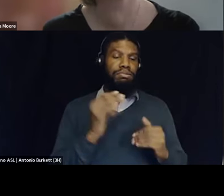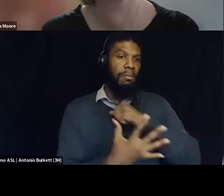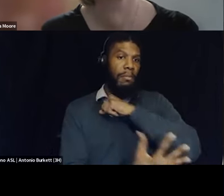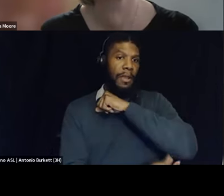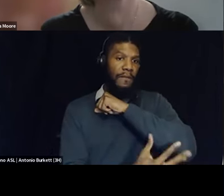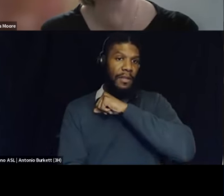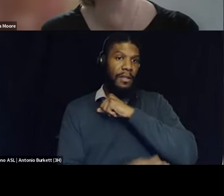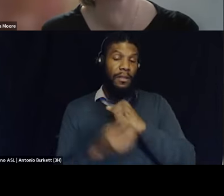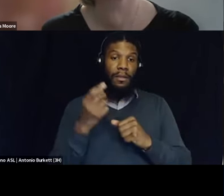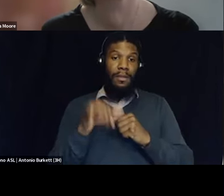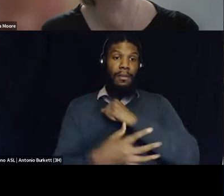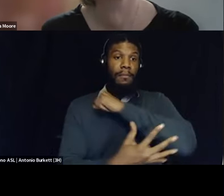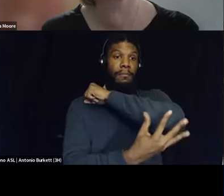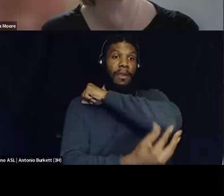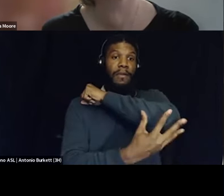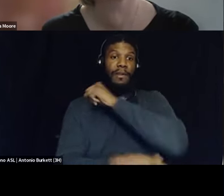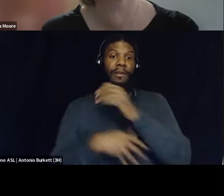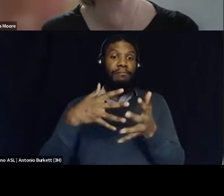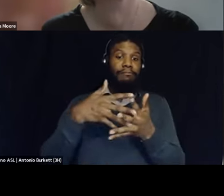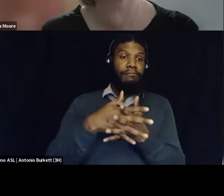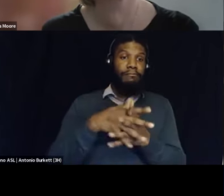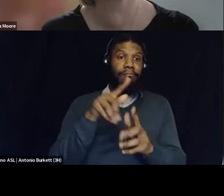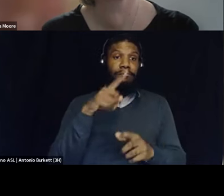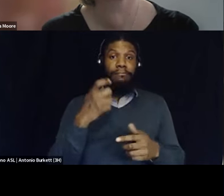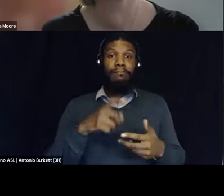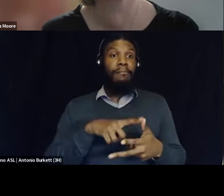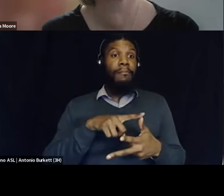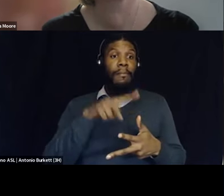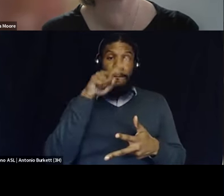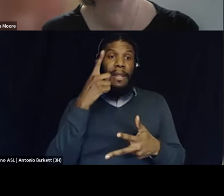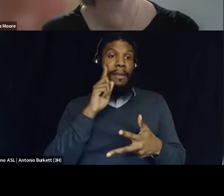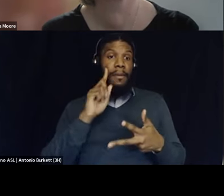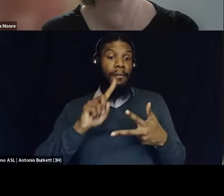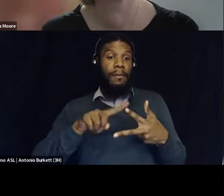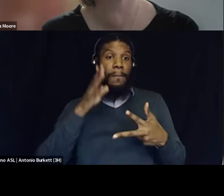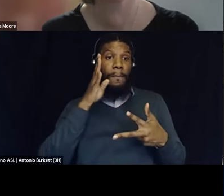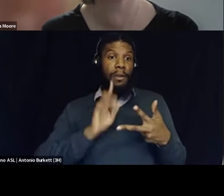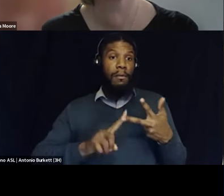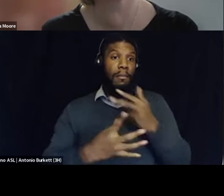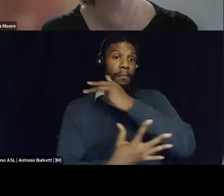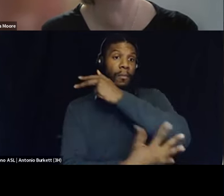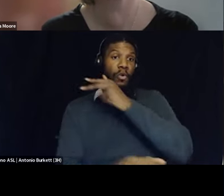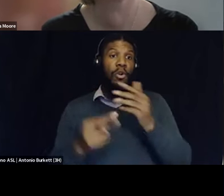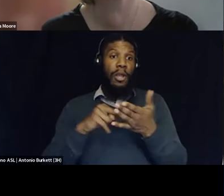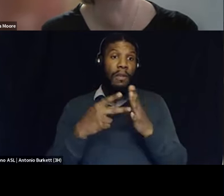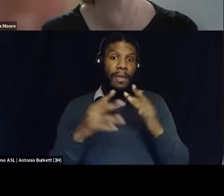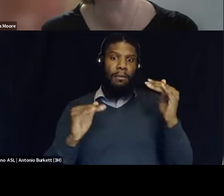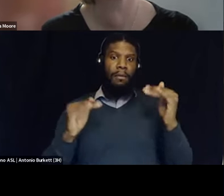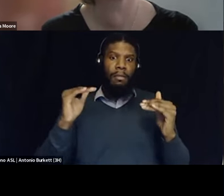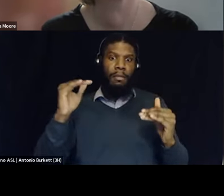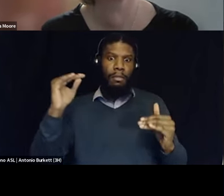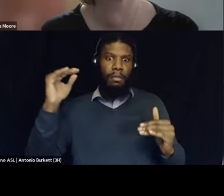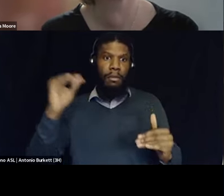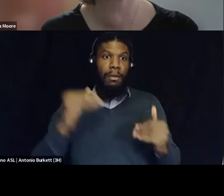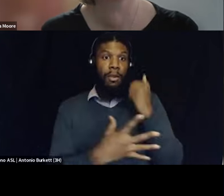because it's black brown and poor they're widening the gap on the poor or between the poor and middle class who